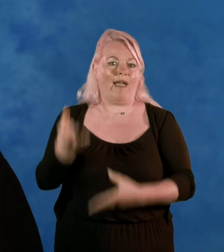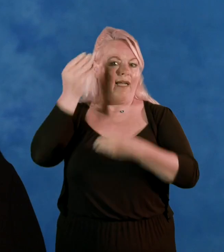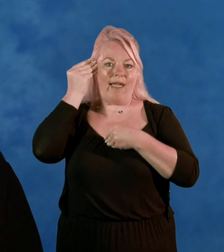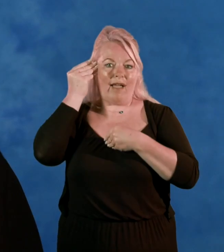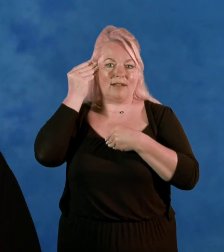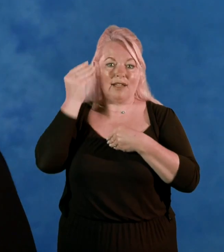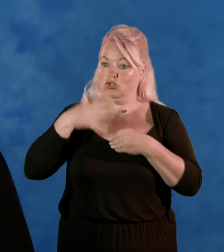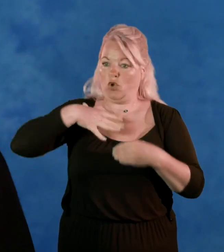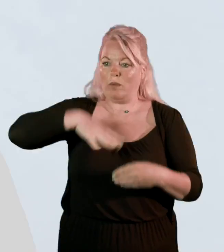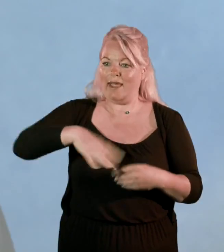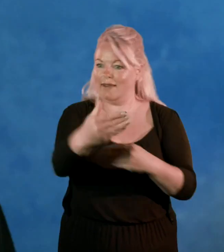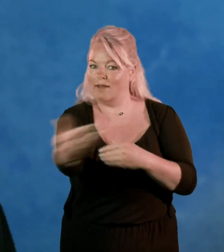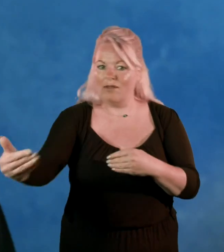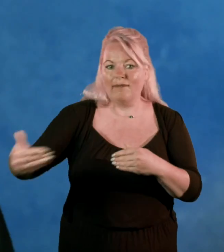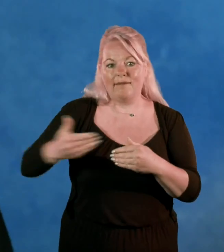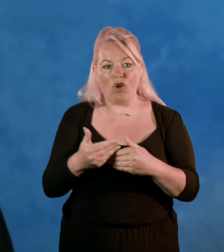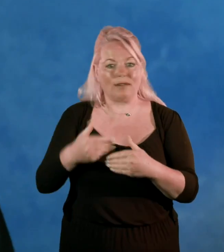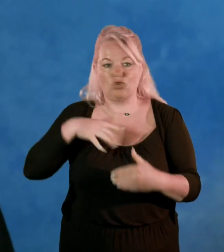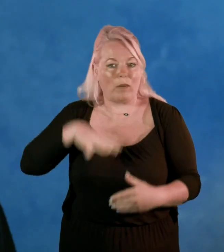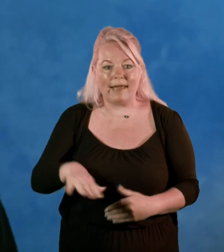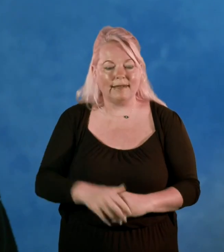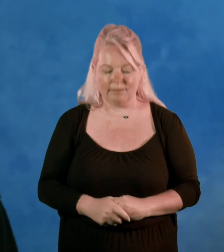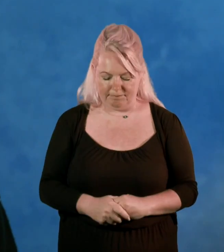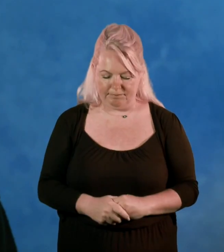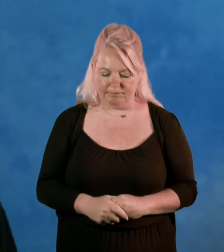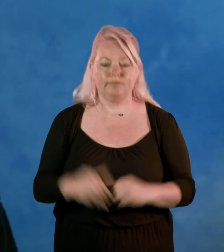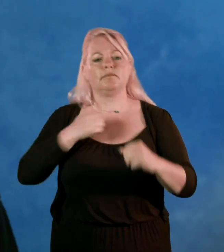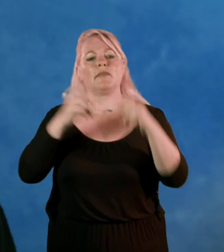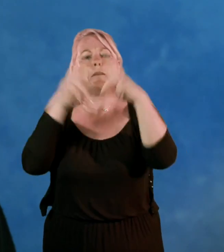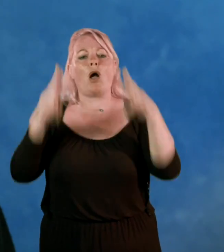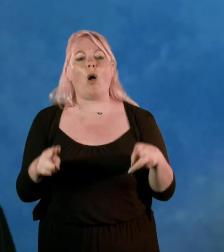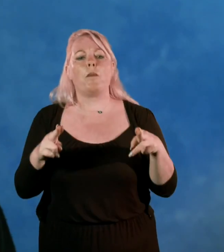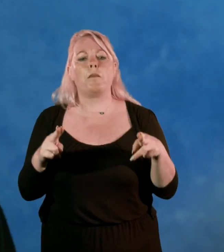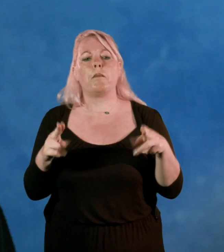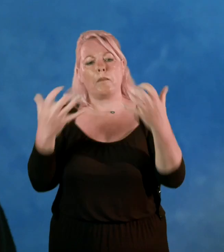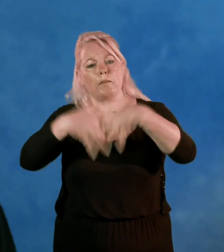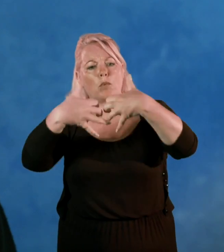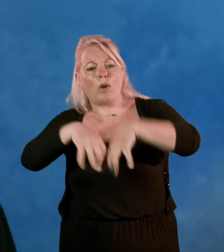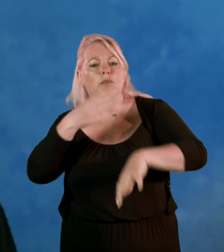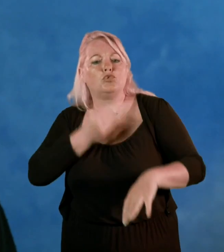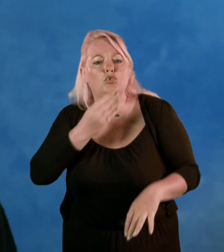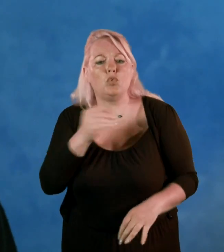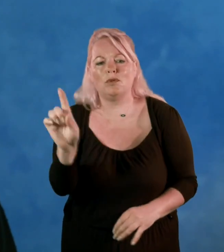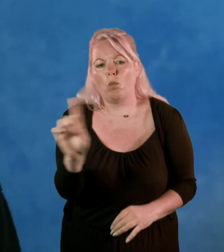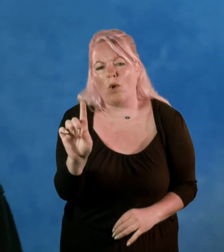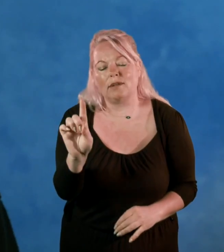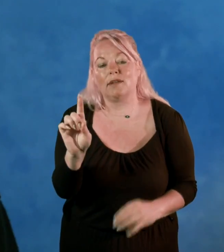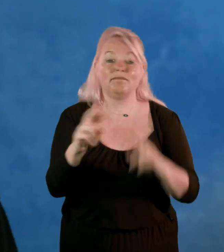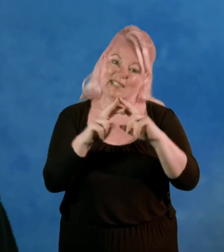I don't even need to be standing near the front. Adaptations at home, the only thing I really use is